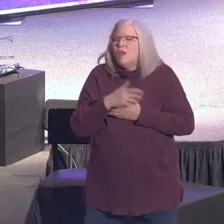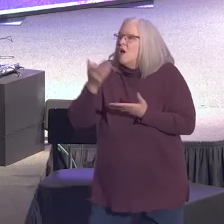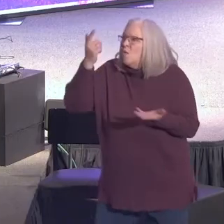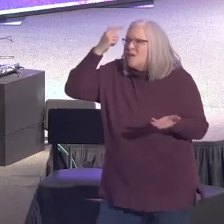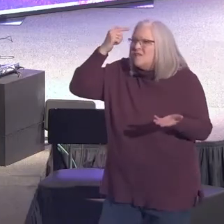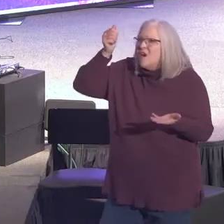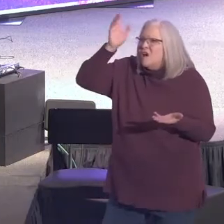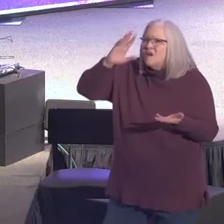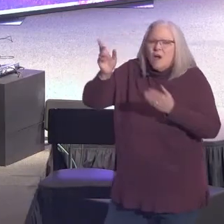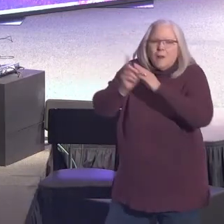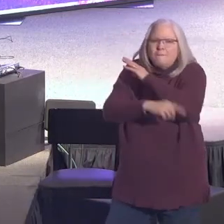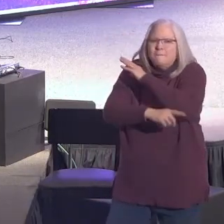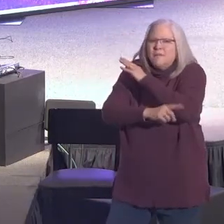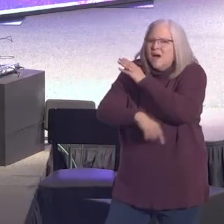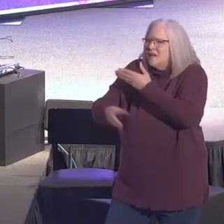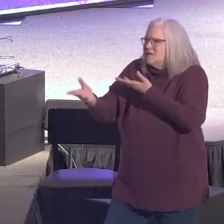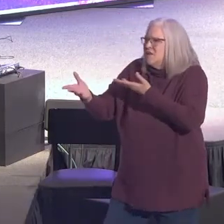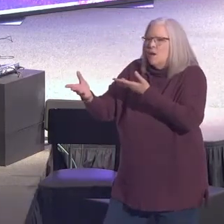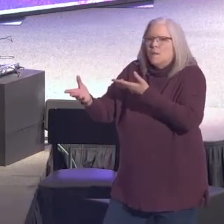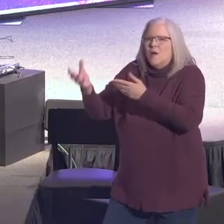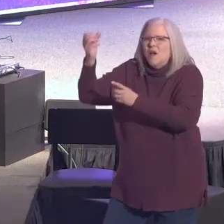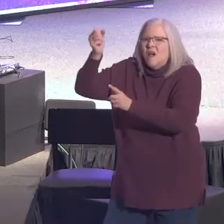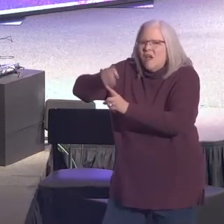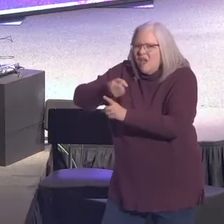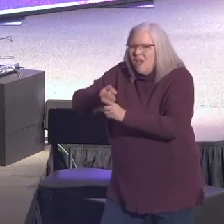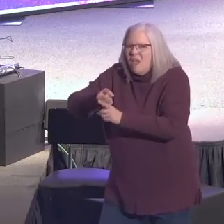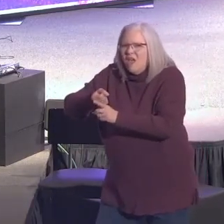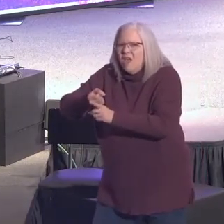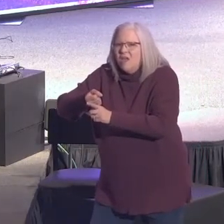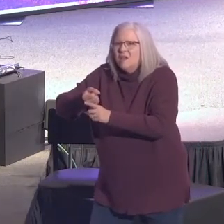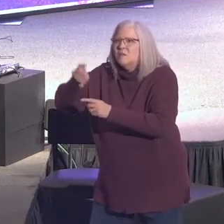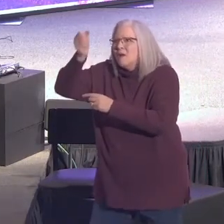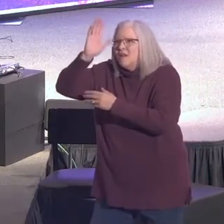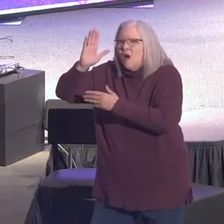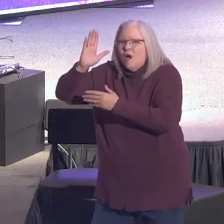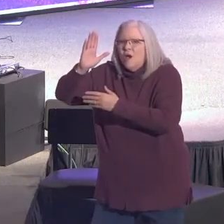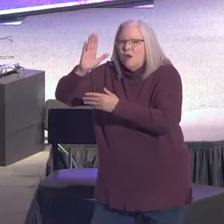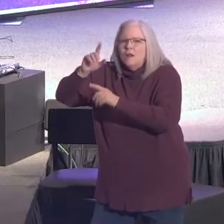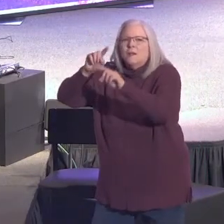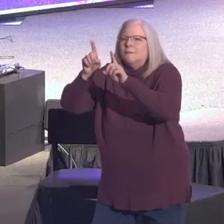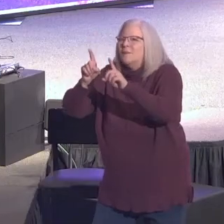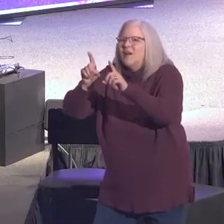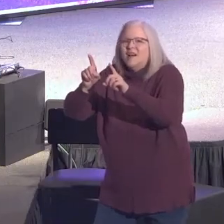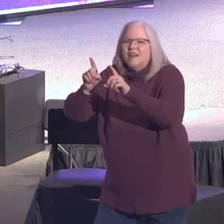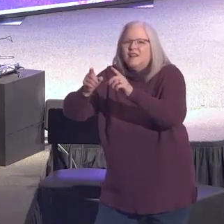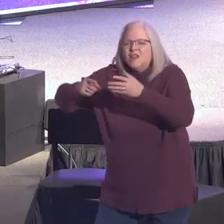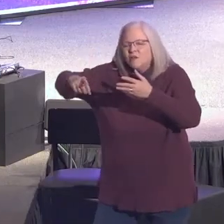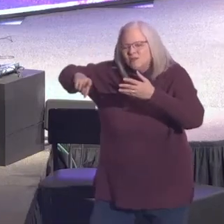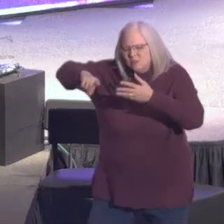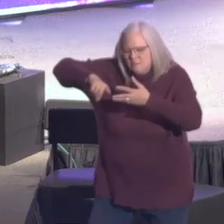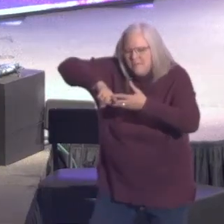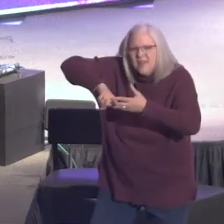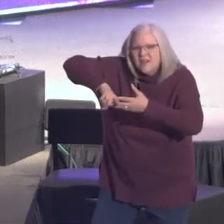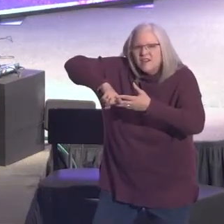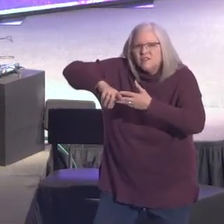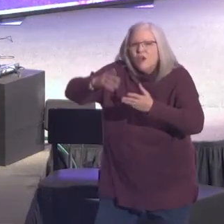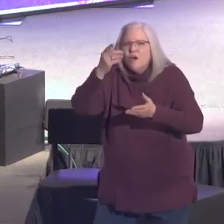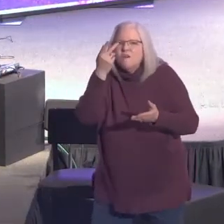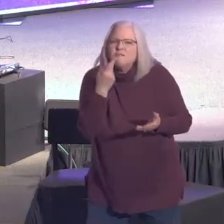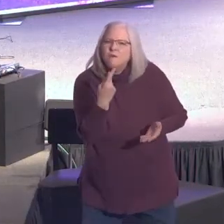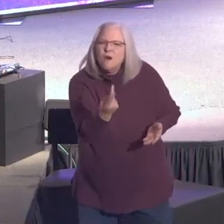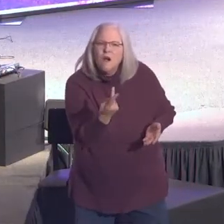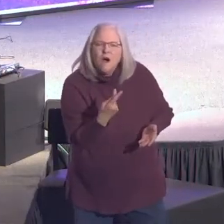by God, stricken by him and afflicted. But he was pierced for our